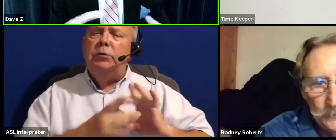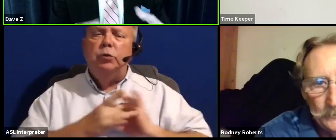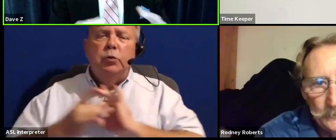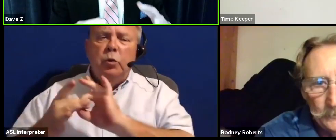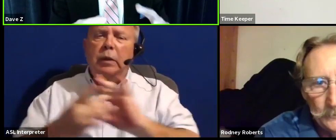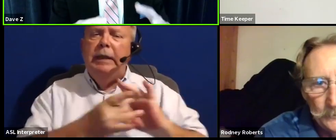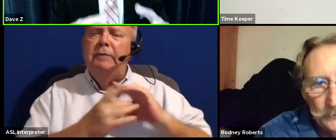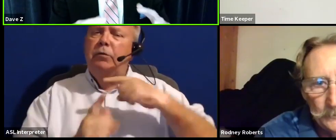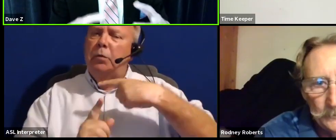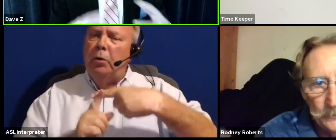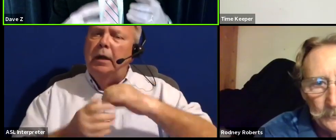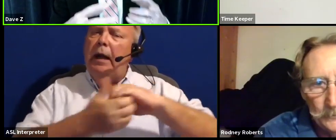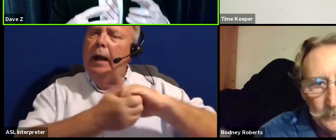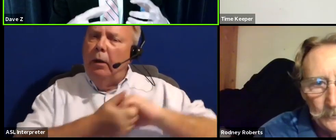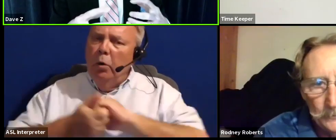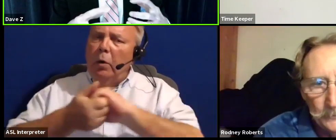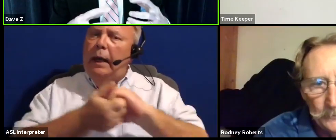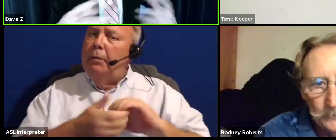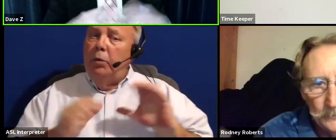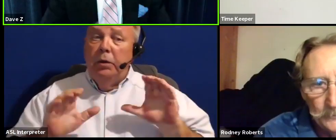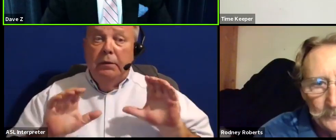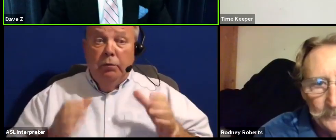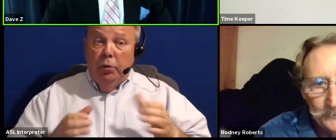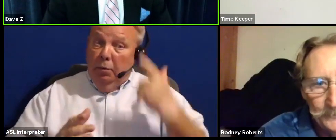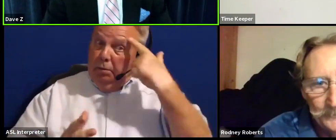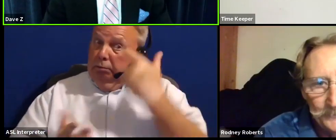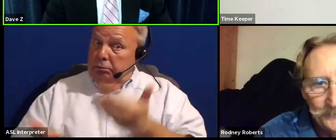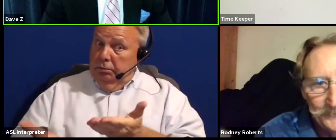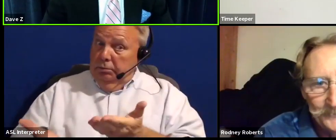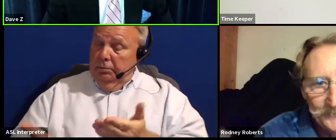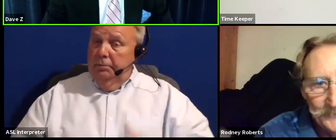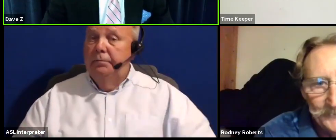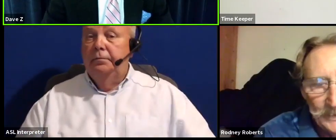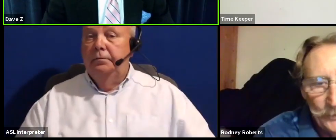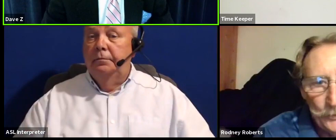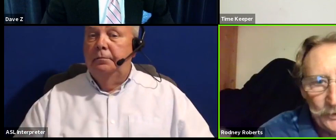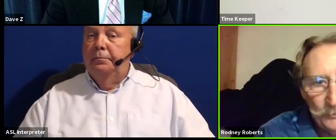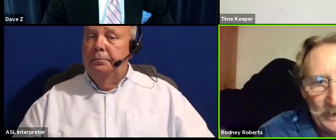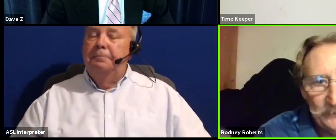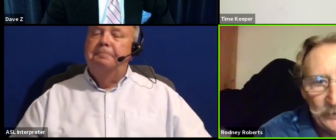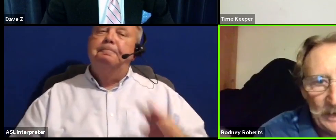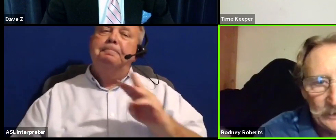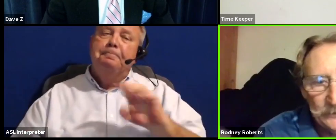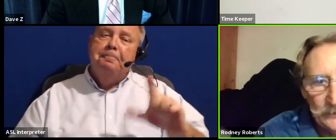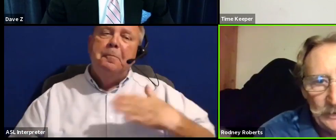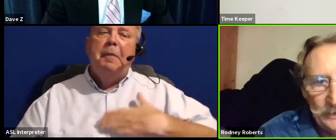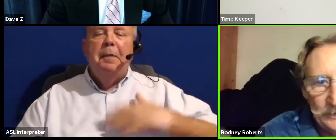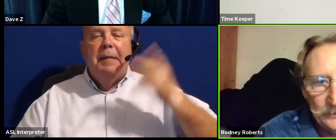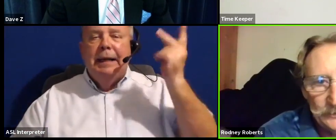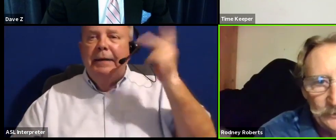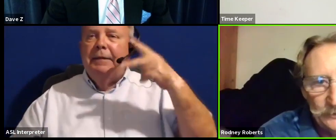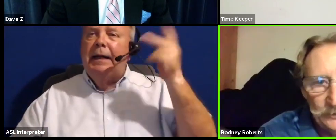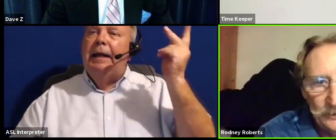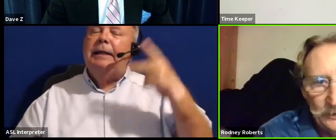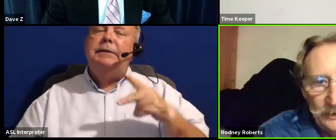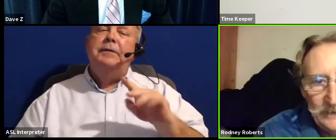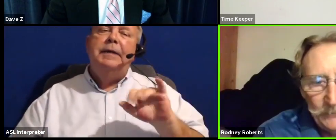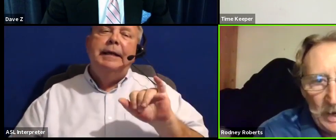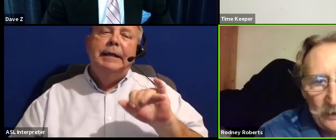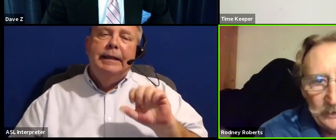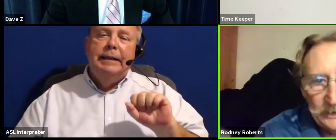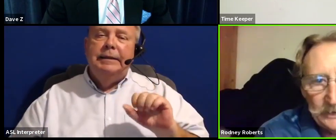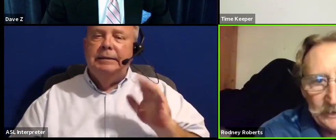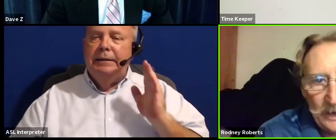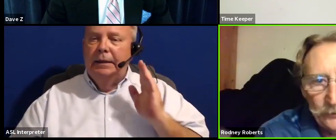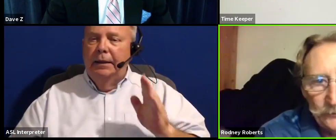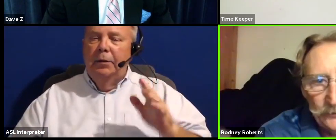and collaborative group. Your thoughts, please. Well, my philosophy is to leave